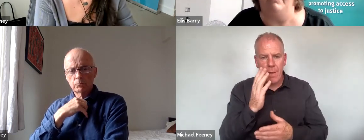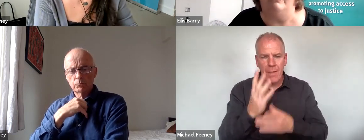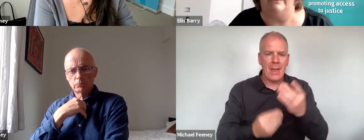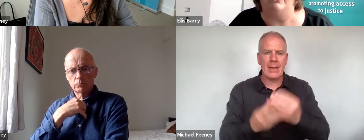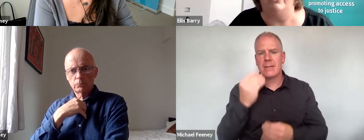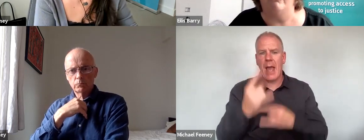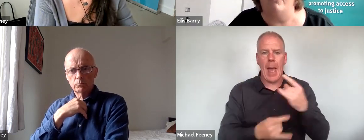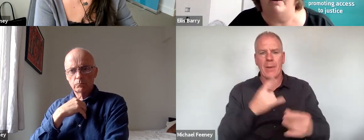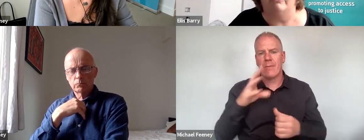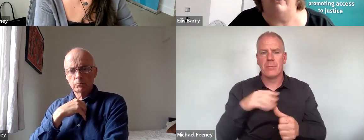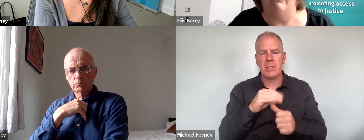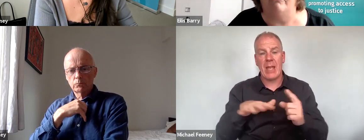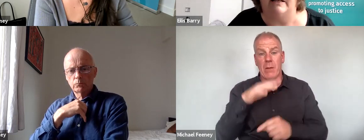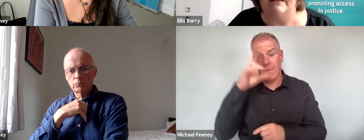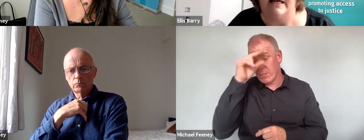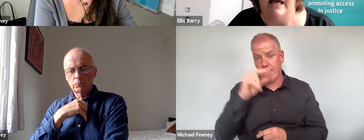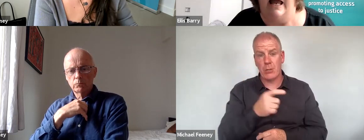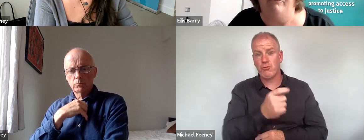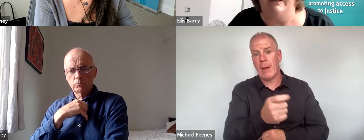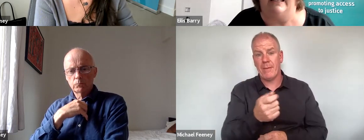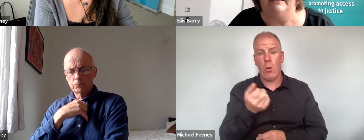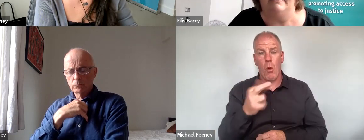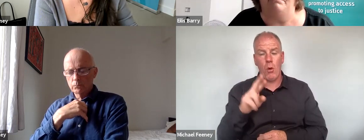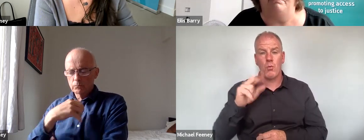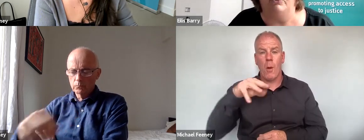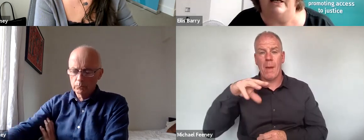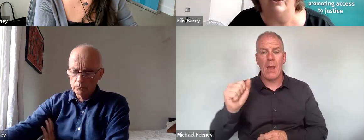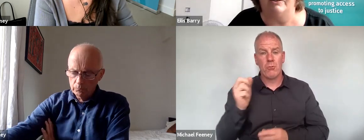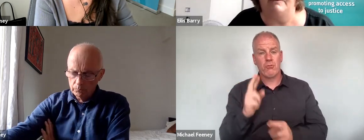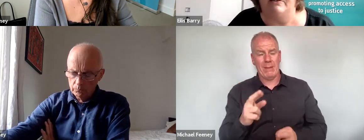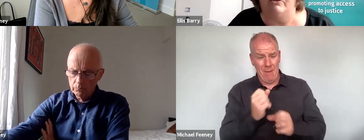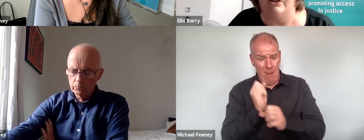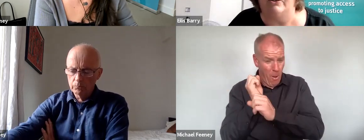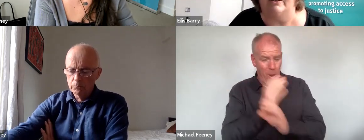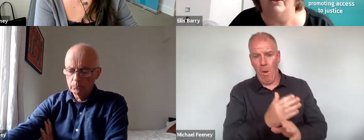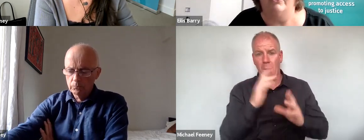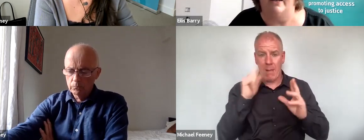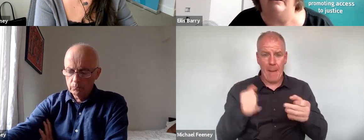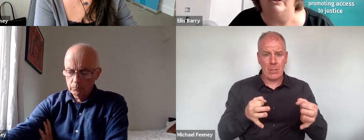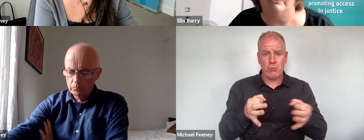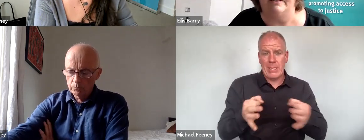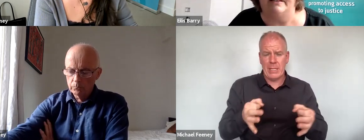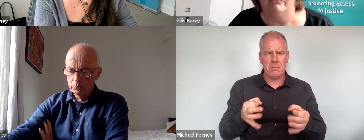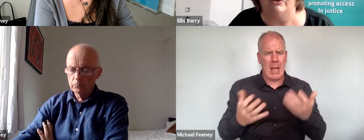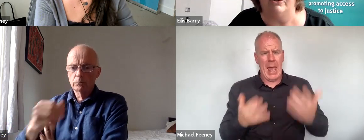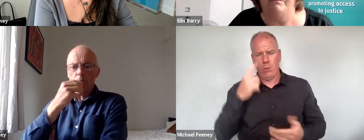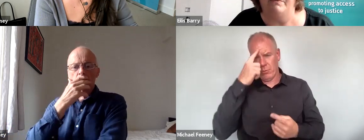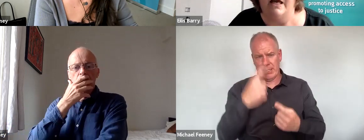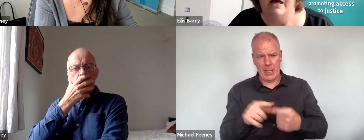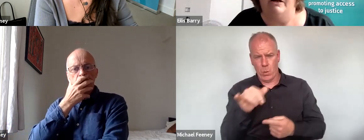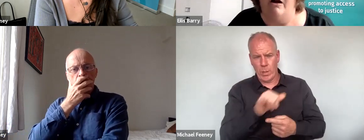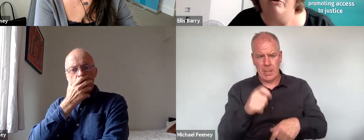for example, in relation to Roma or Traveller rights, every case has the potential to be strategic. So how do you distinguish?